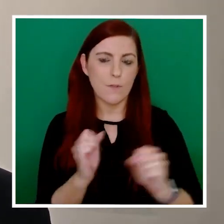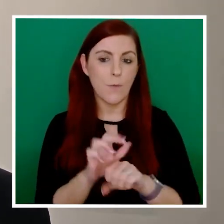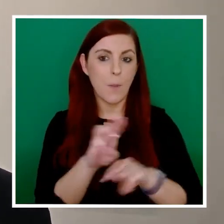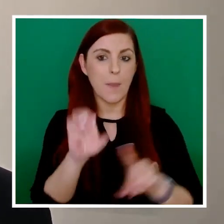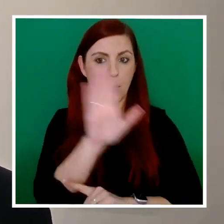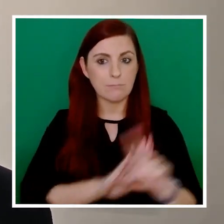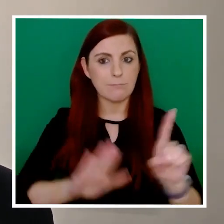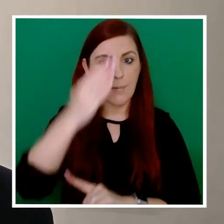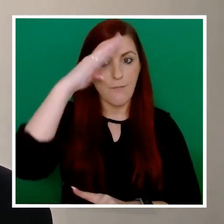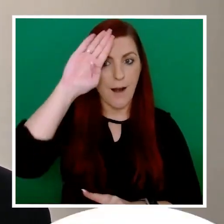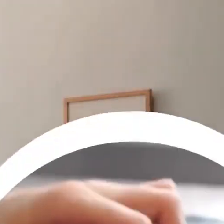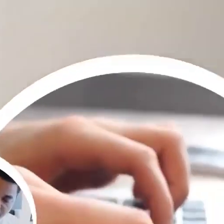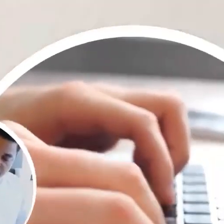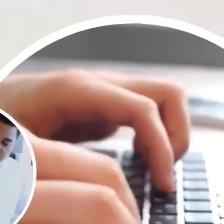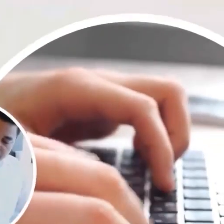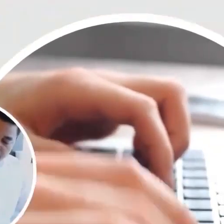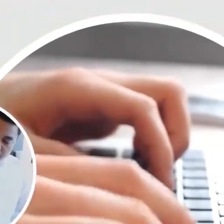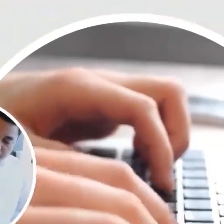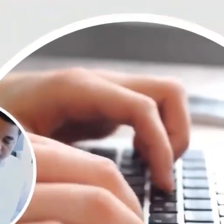Ireland. Thank you.